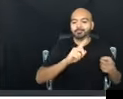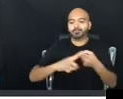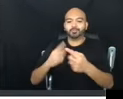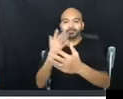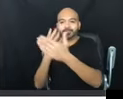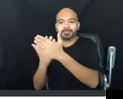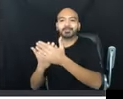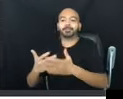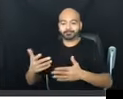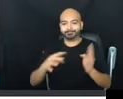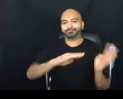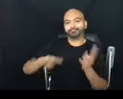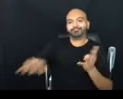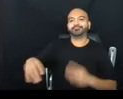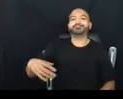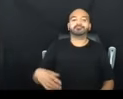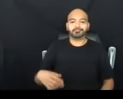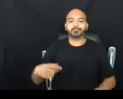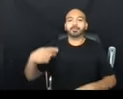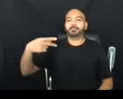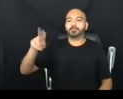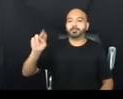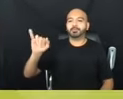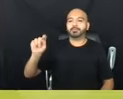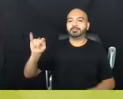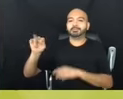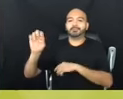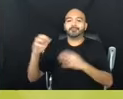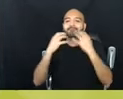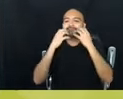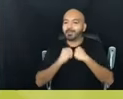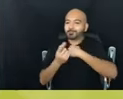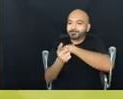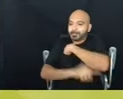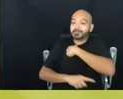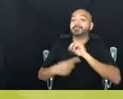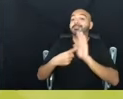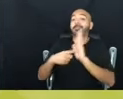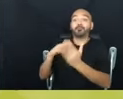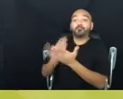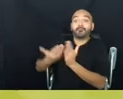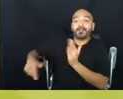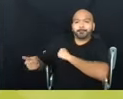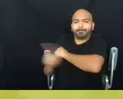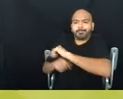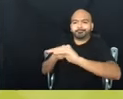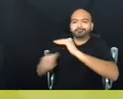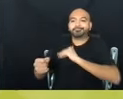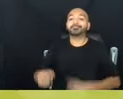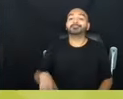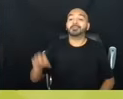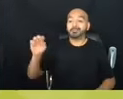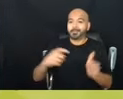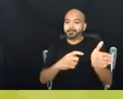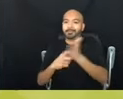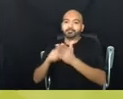Calling out issues, punitive values that punish kids for truancy. Yes. Mandatory reporting in